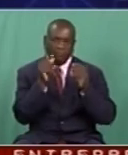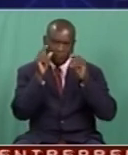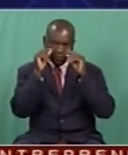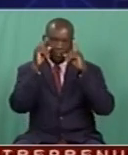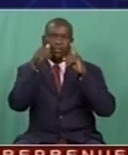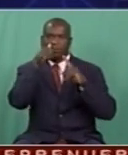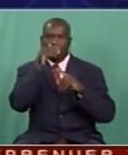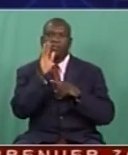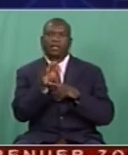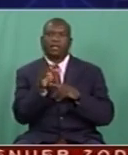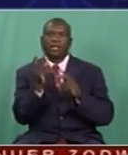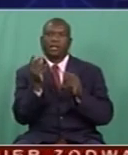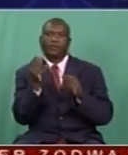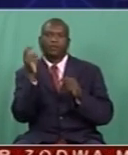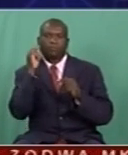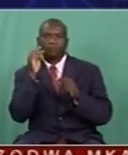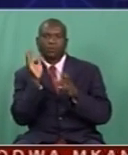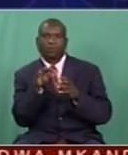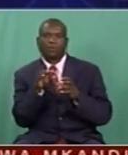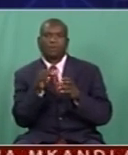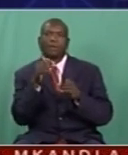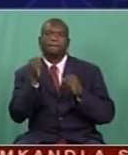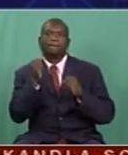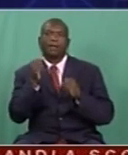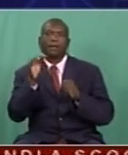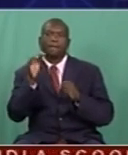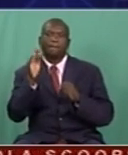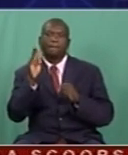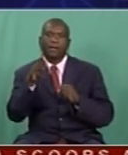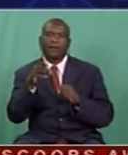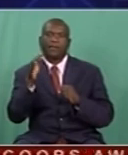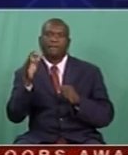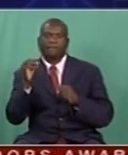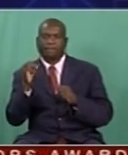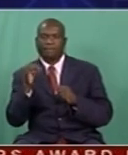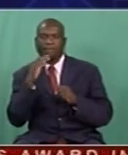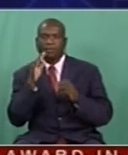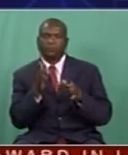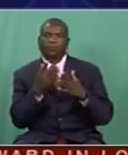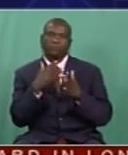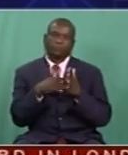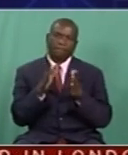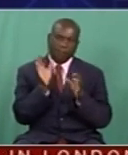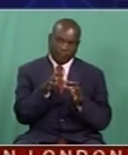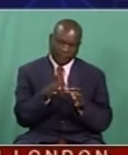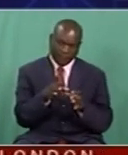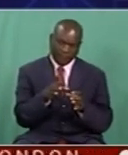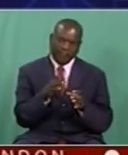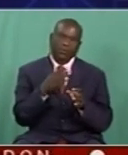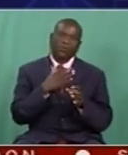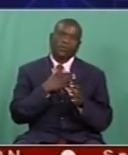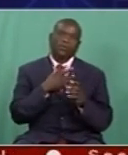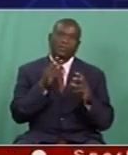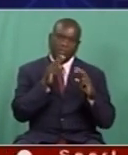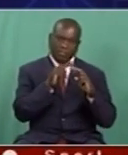manner that they can actually consume. You do find that with Power FM as well, what we've tried to do as a music radio station, we are trying to make sure that there's a lot of